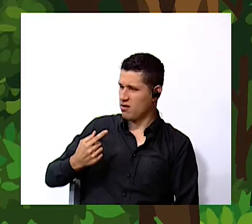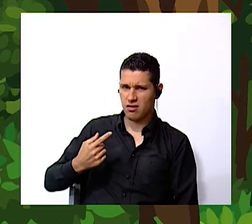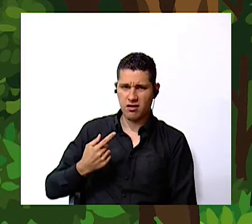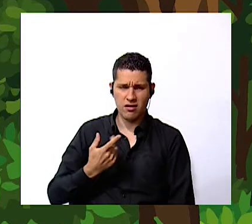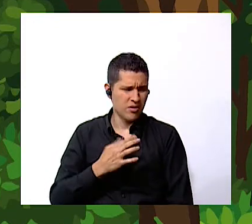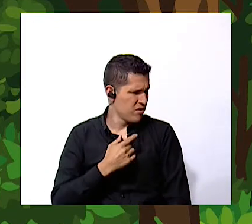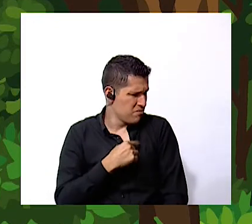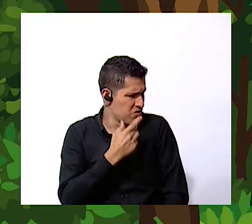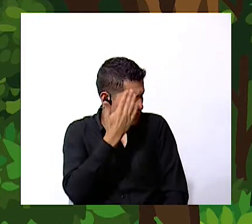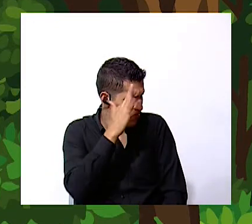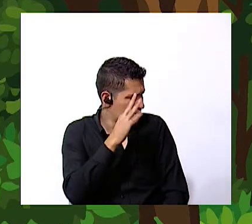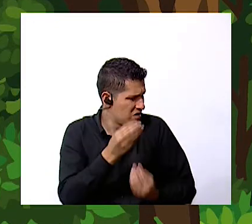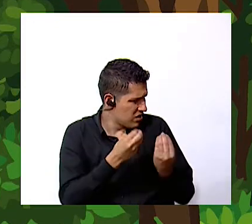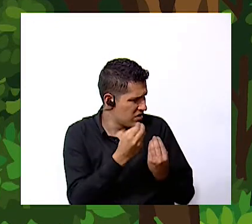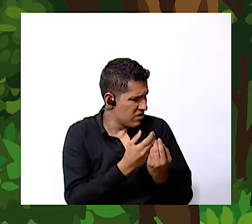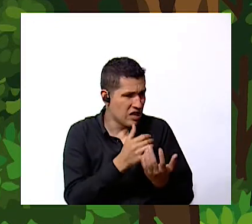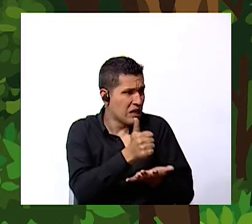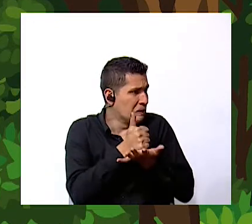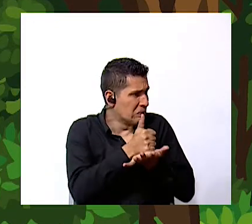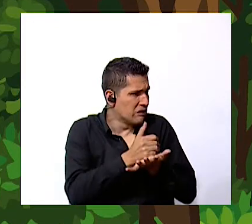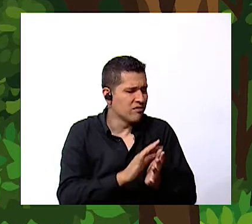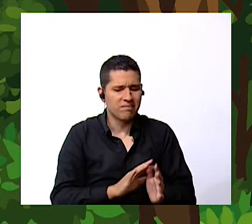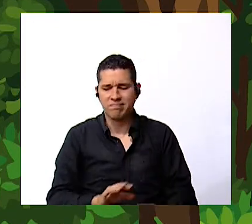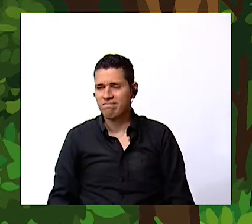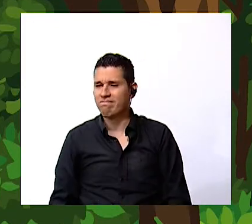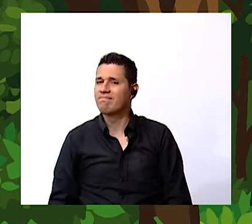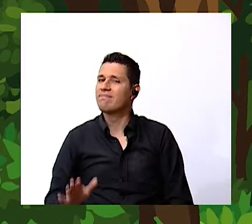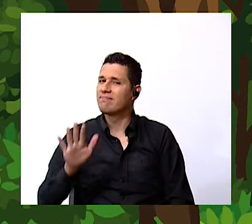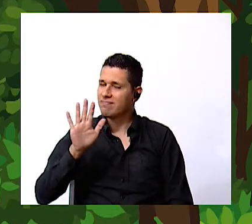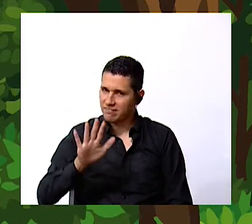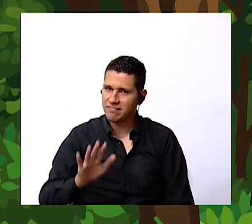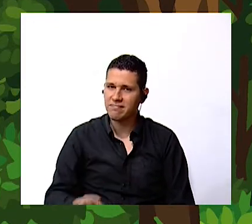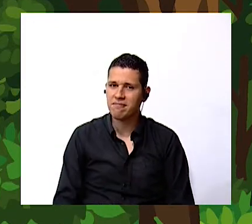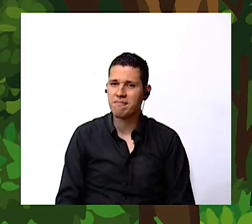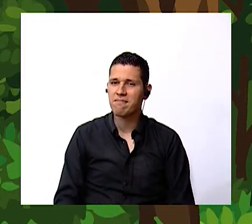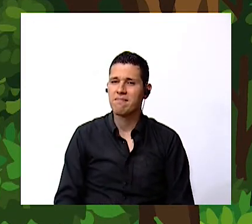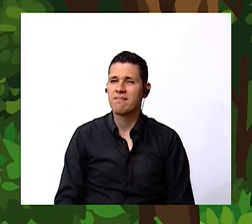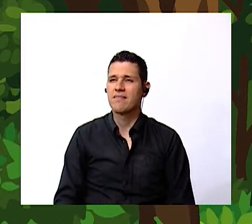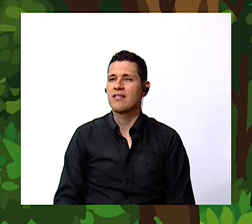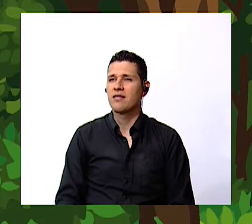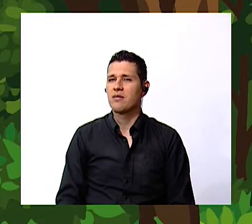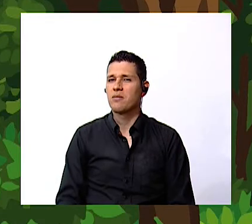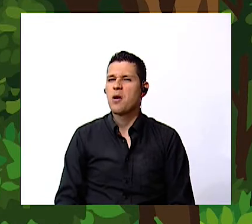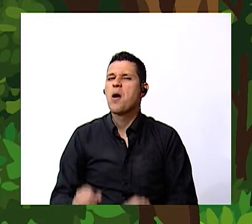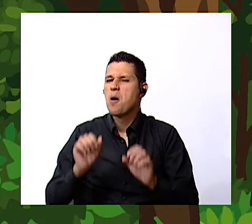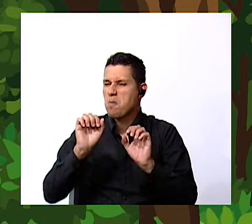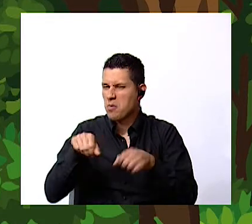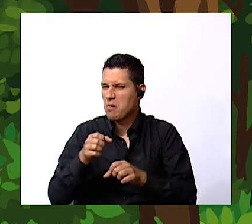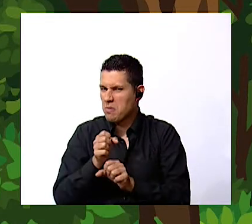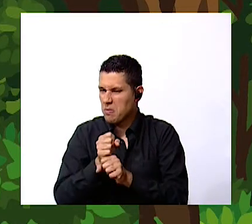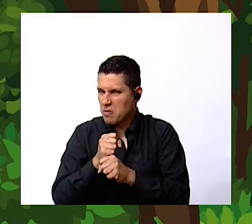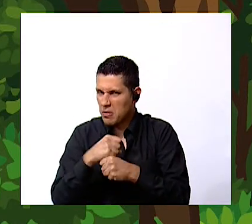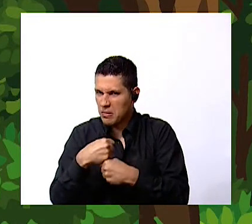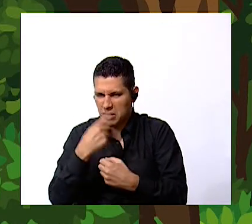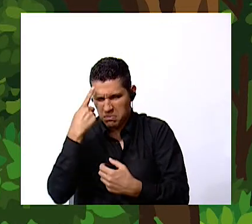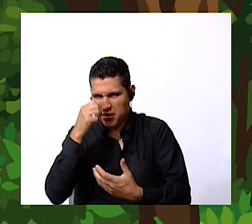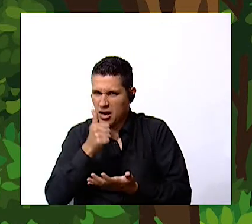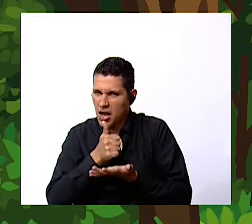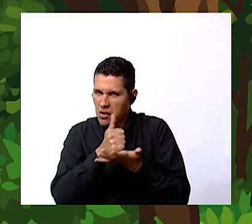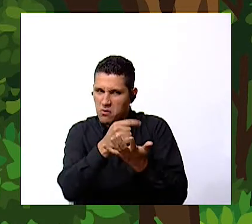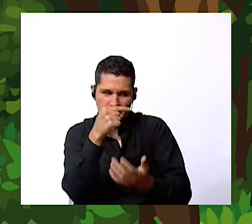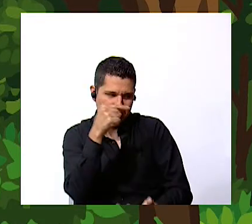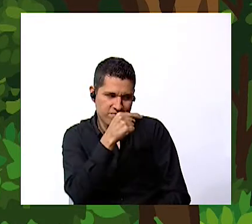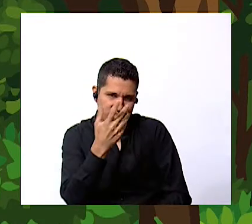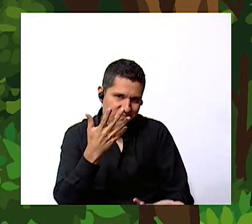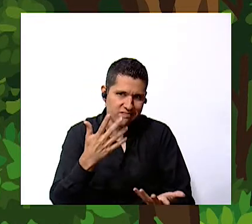help okay calm down maria calm down what can we do to help maria do you